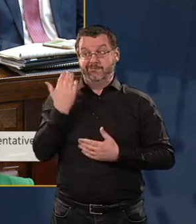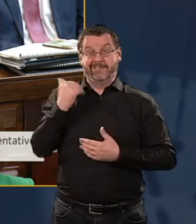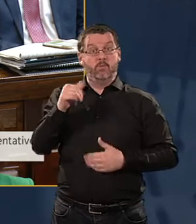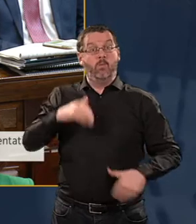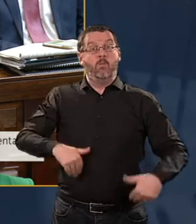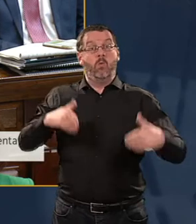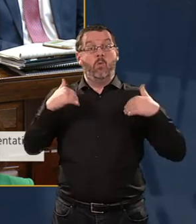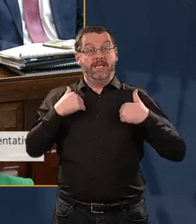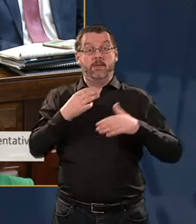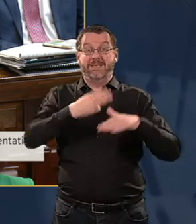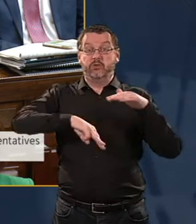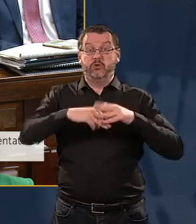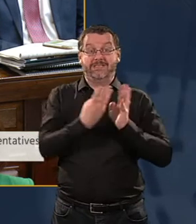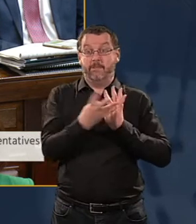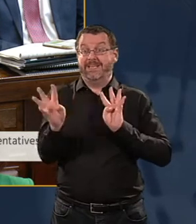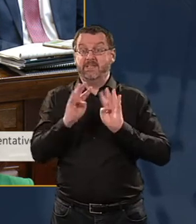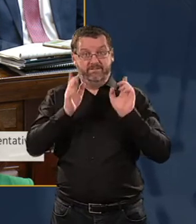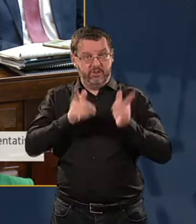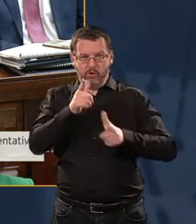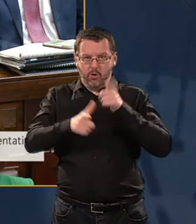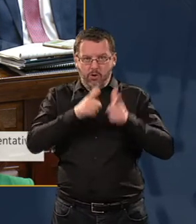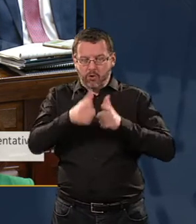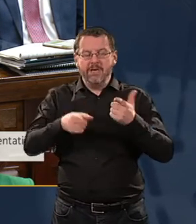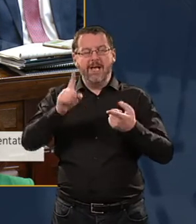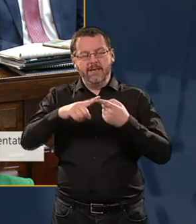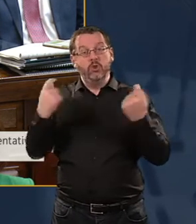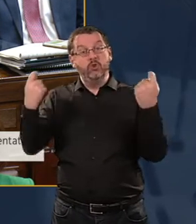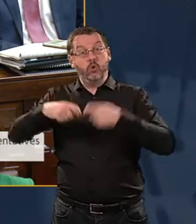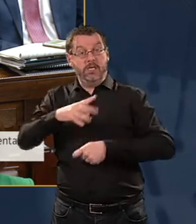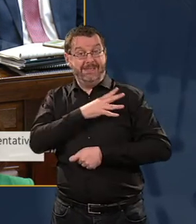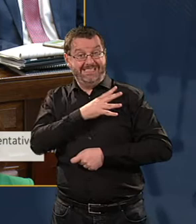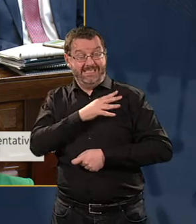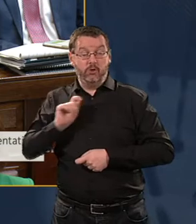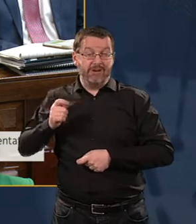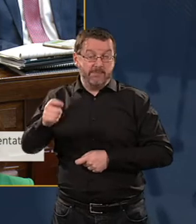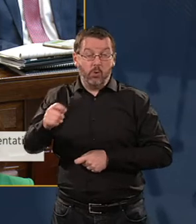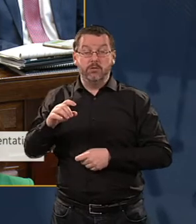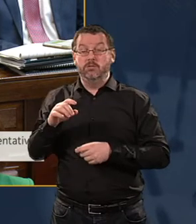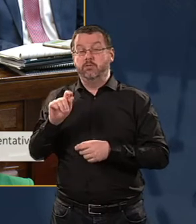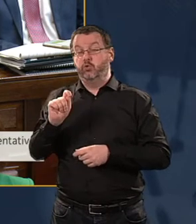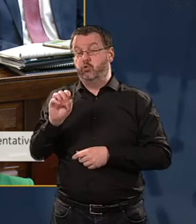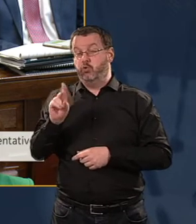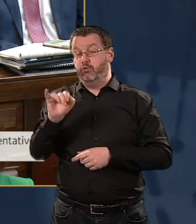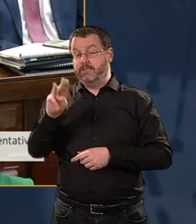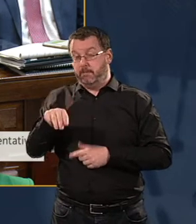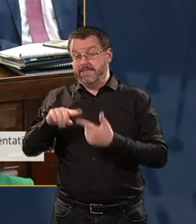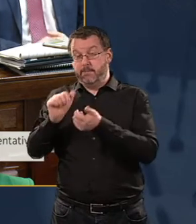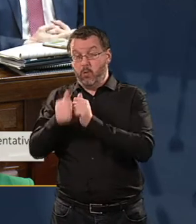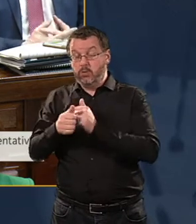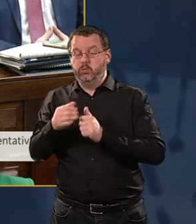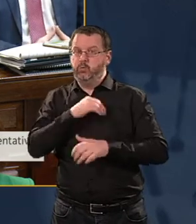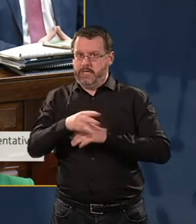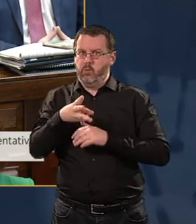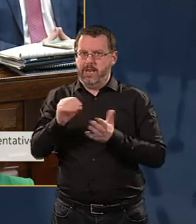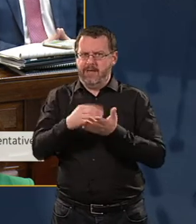know the Joint Directed Committee on Transport, Tourism and Sport is holding hearings today. I agree that investigations are